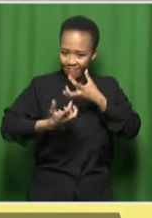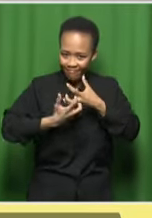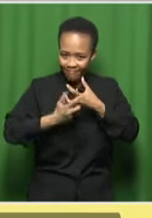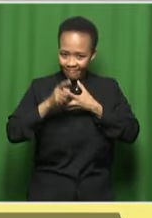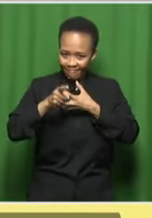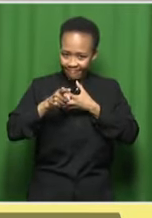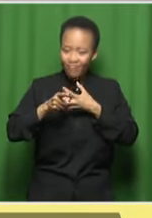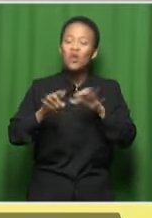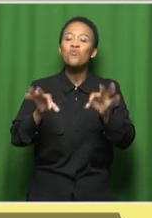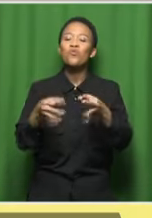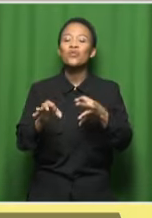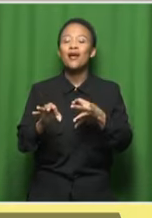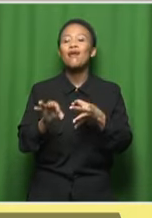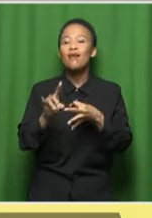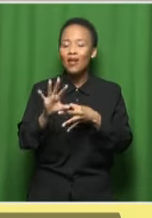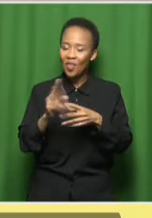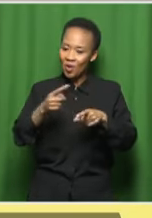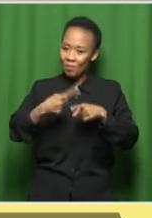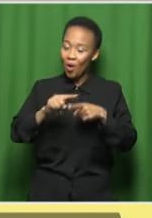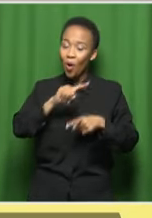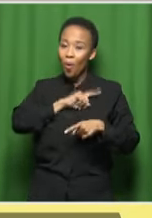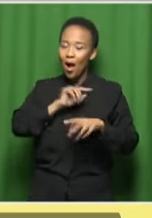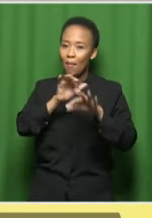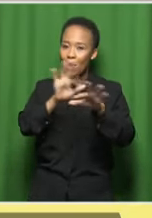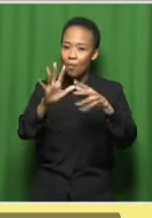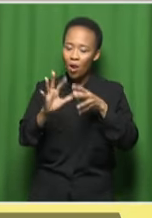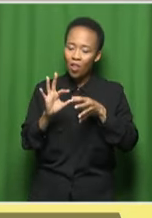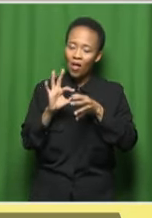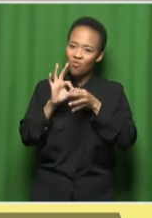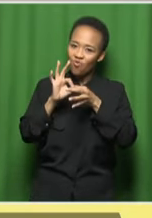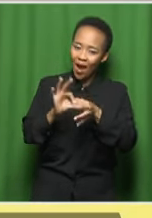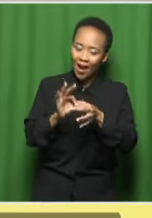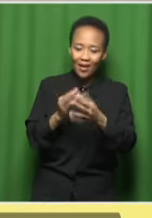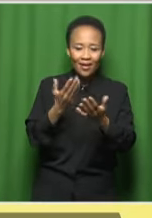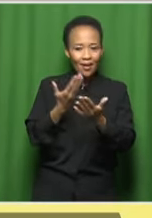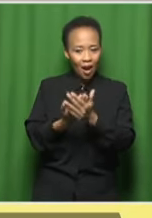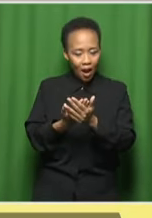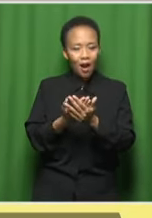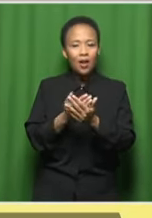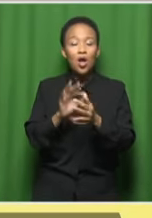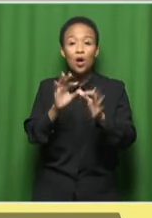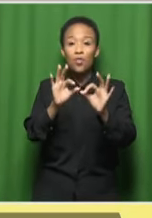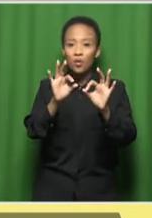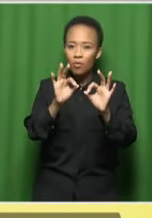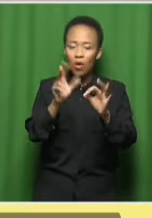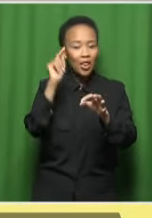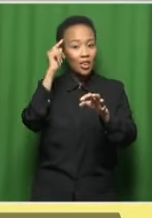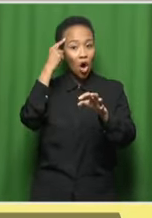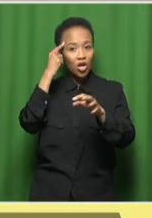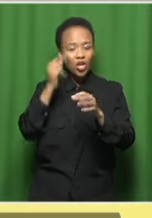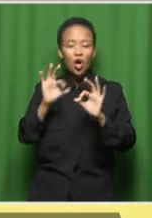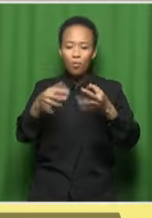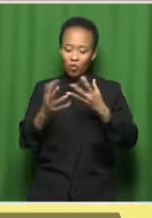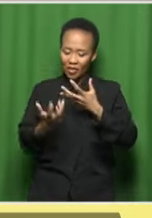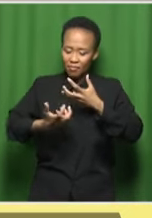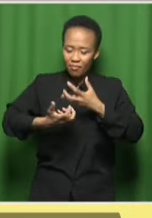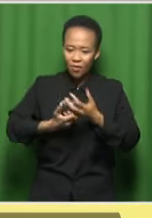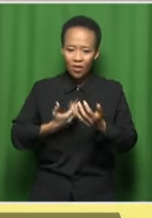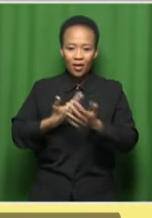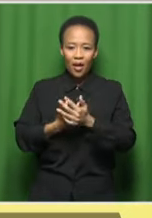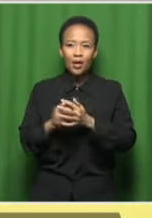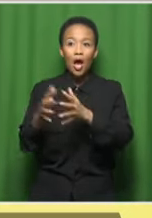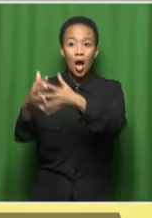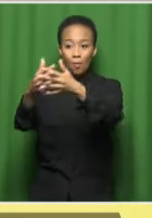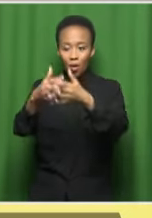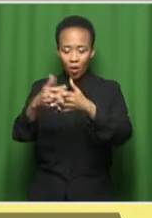people are able to really relate and reflect. So it's a delicate balance. I mean, we've got a lot of similarities between South Africa and